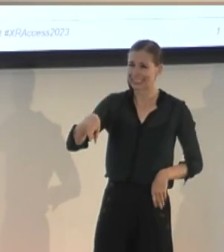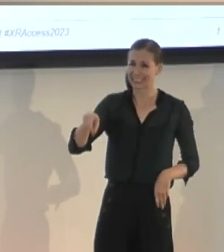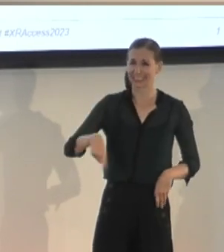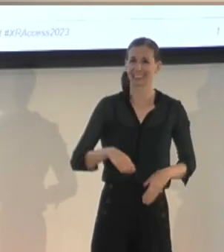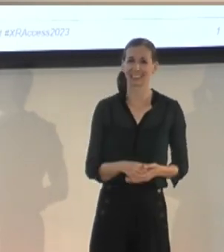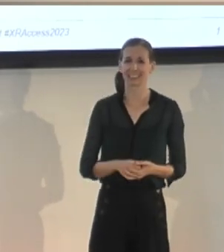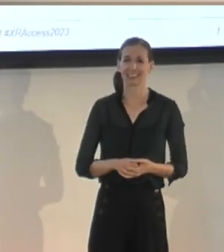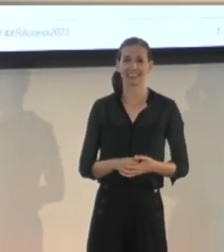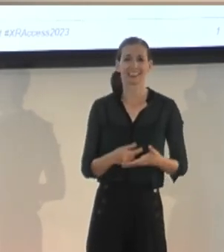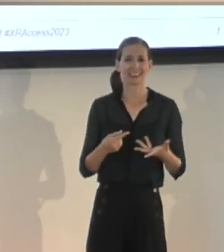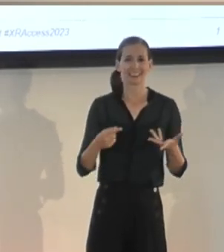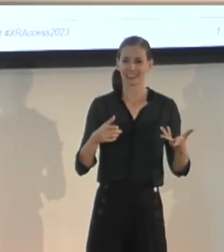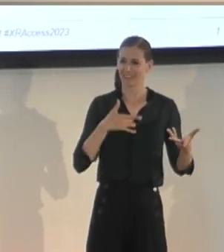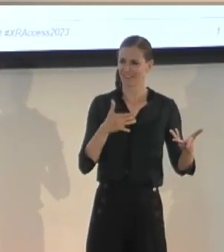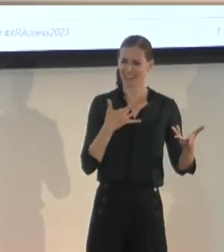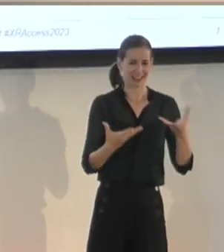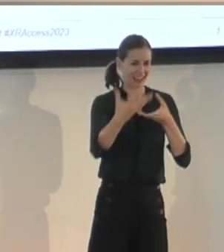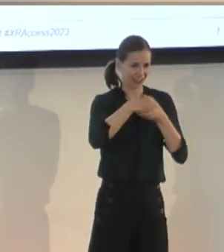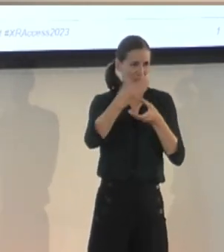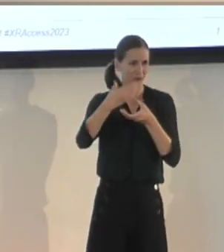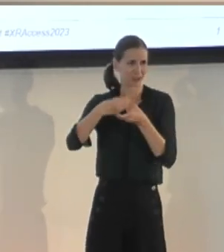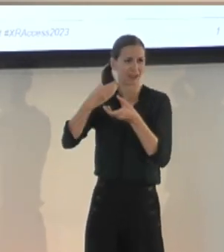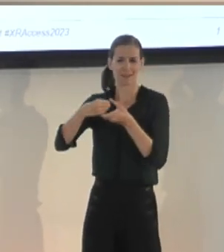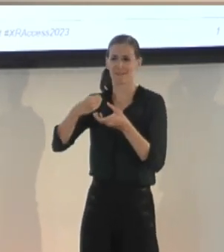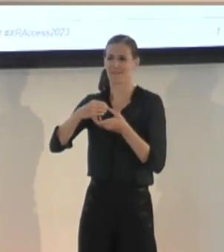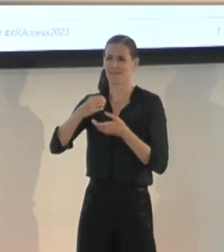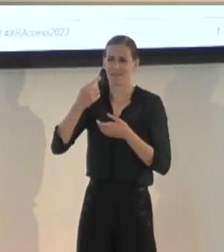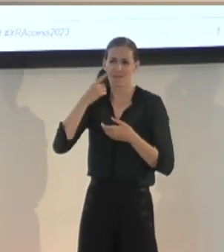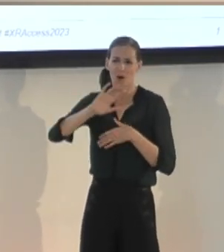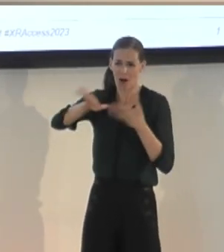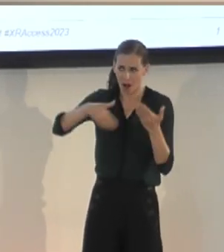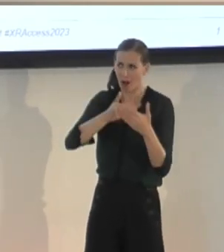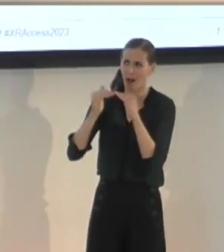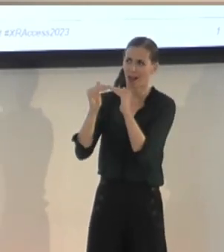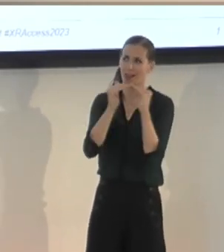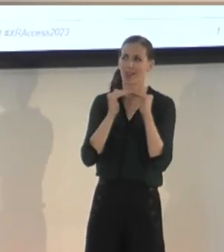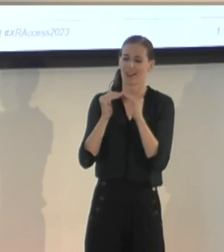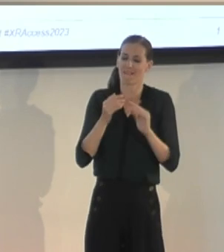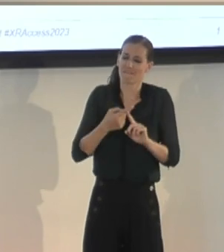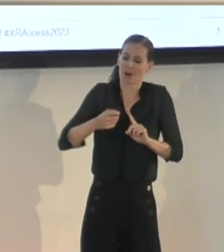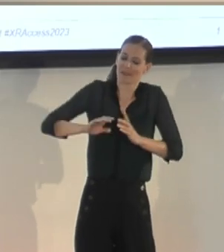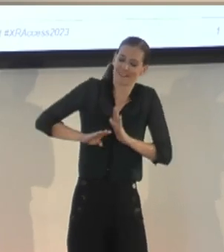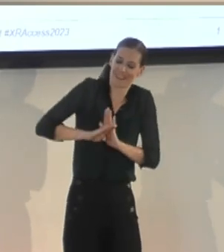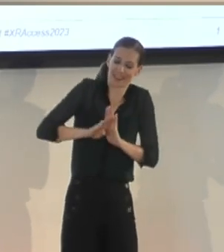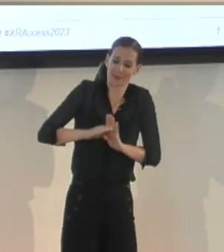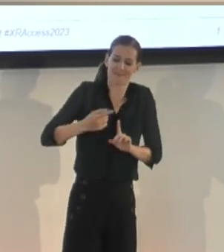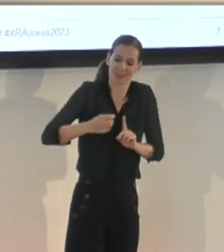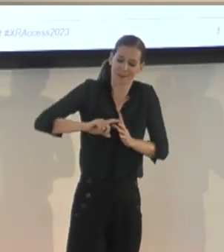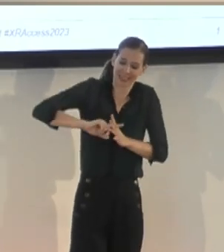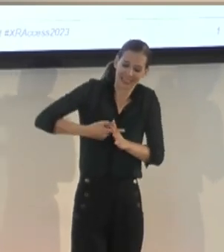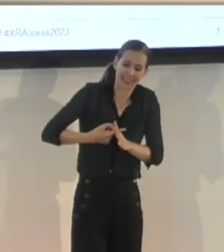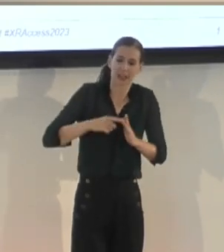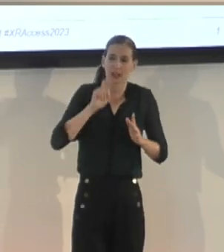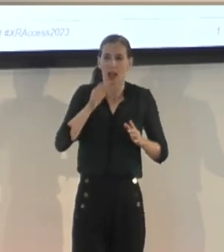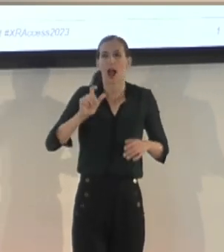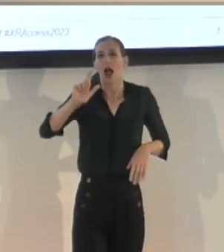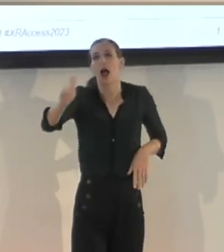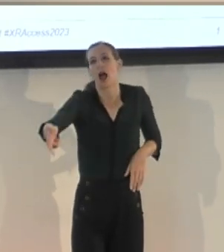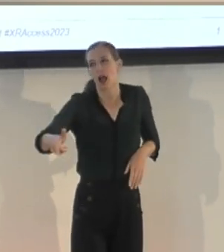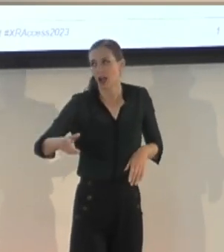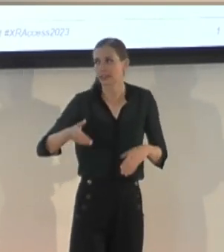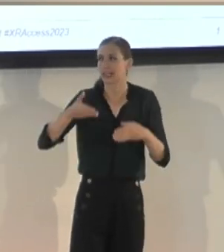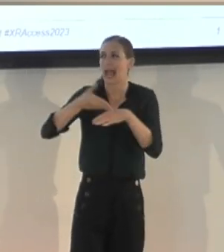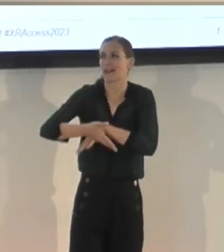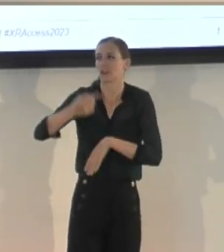inclusive for all from the beginning, not just as an afterthought. I think, I don't know, Christine maybe, in the last